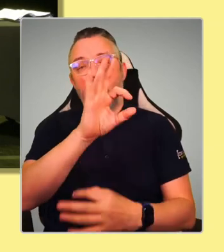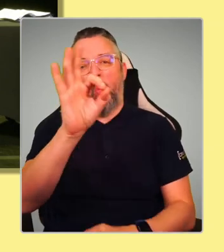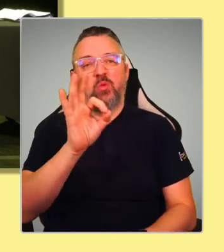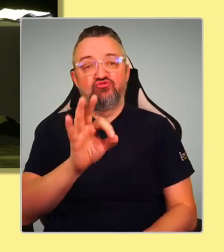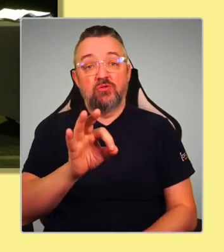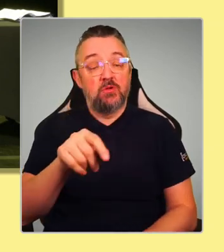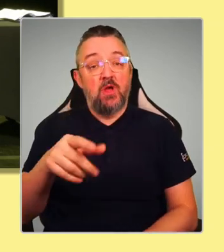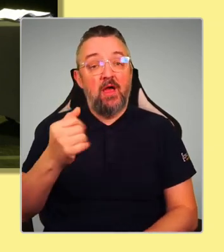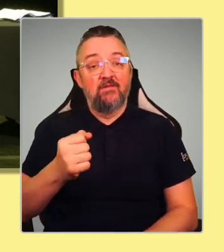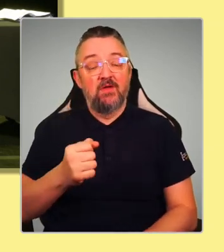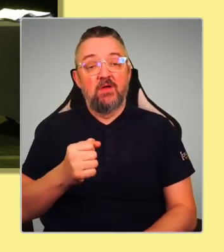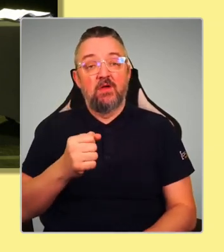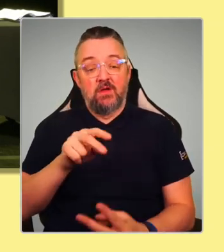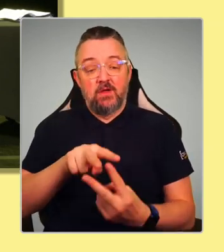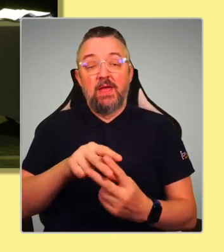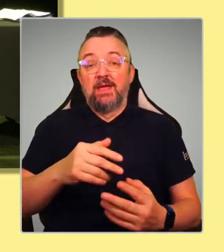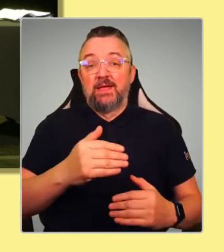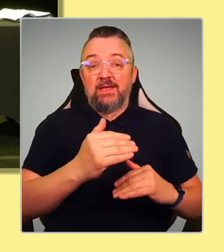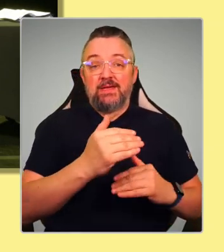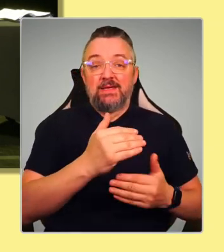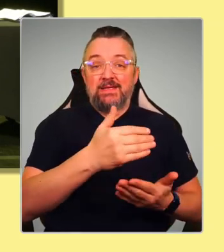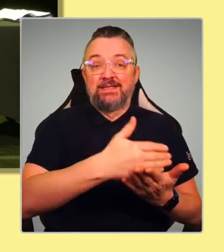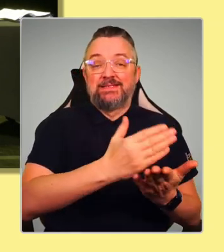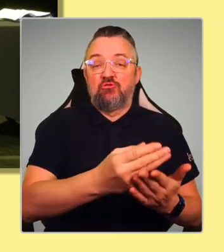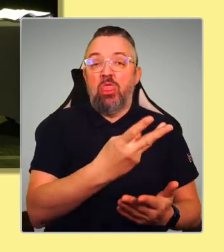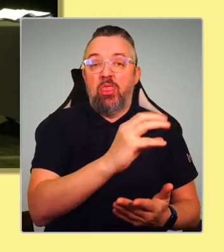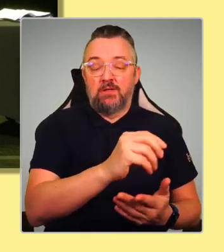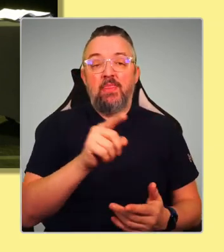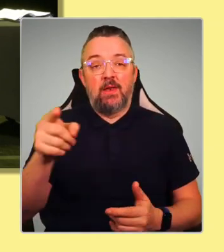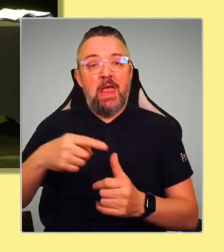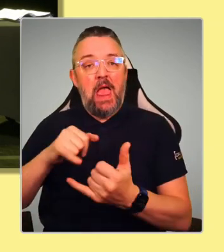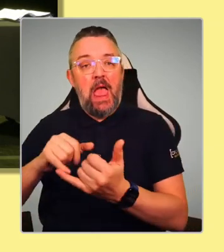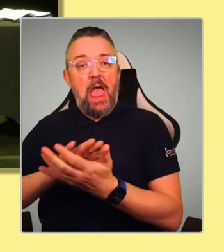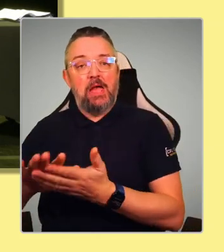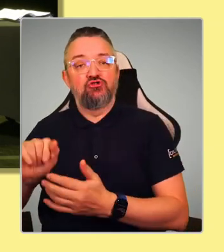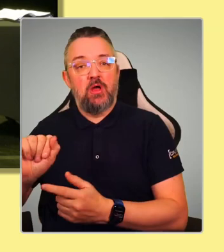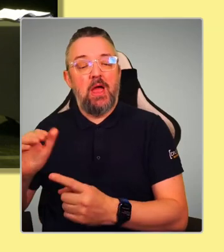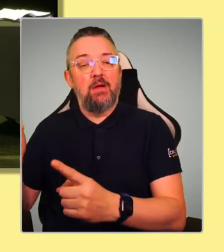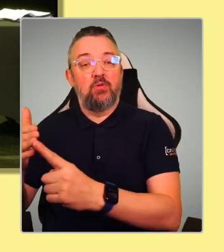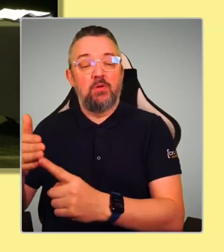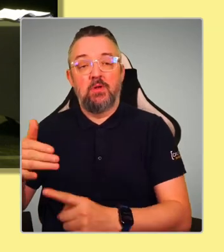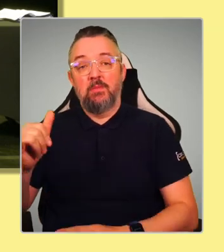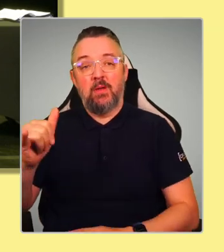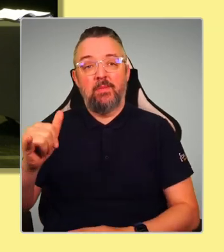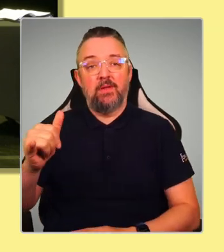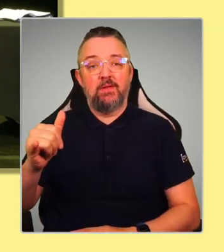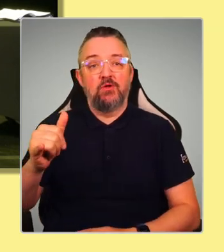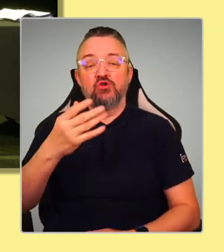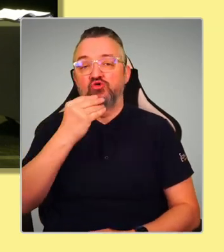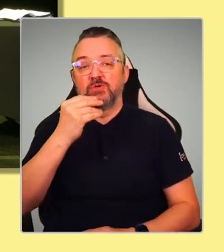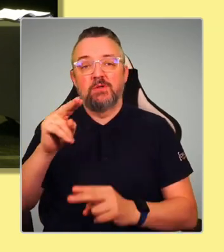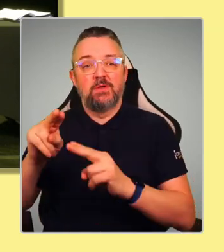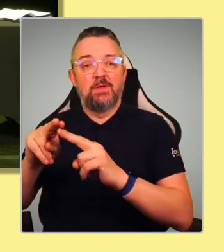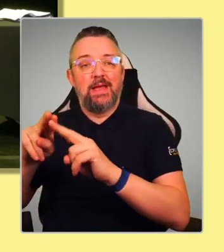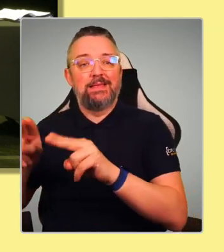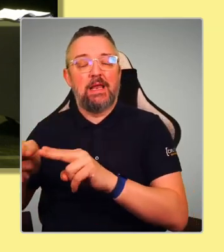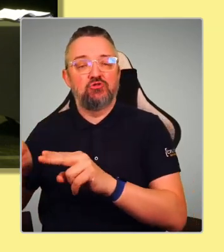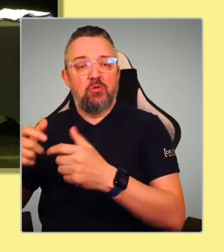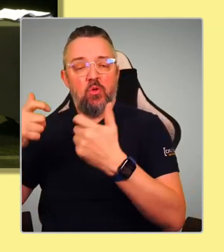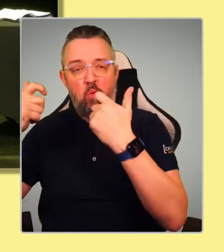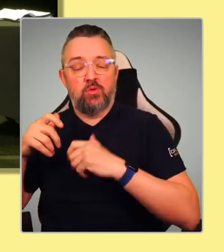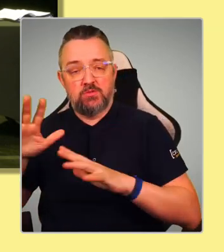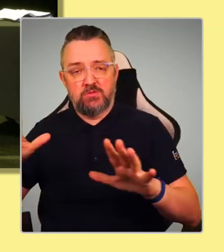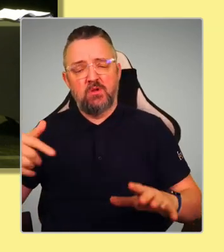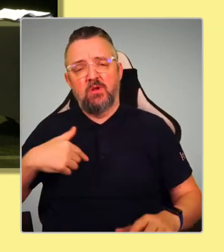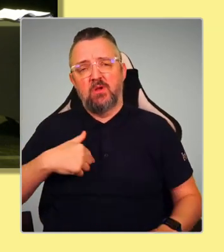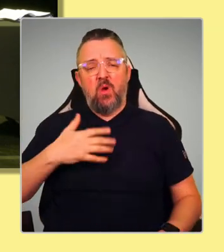We've got the Section 30 and we've got Ash's approach, which is to possibly utilise the international court. My question is this.